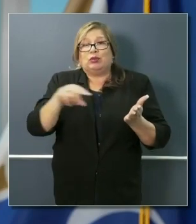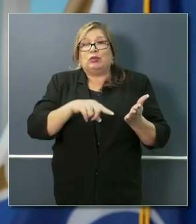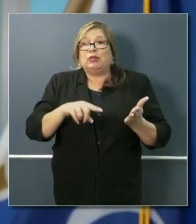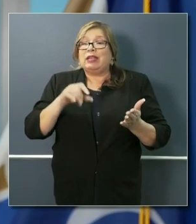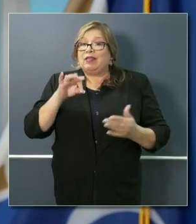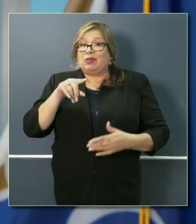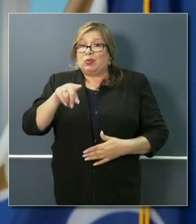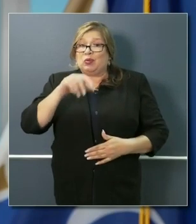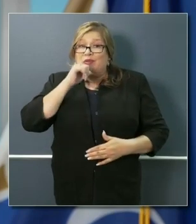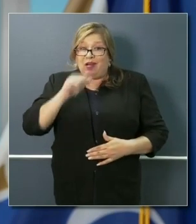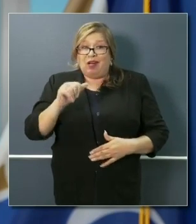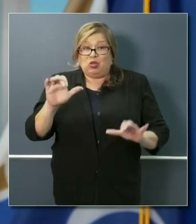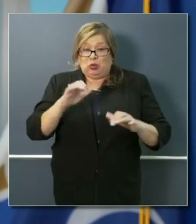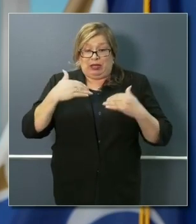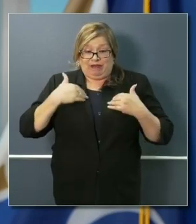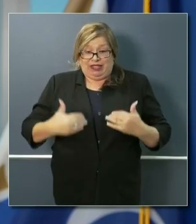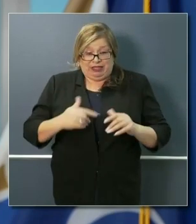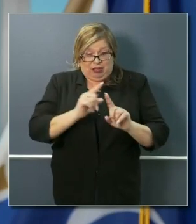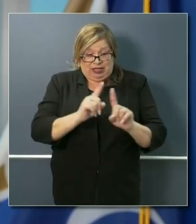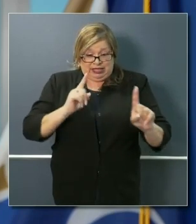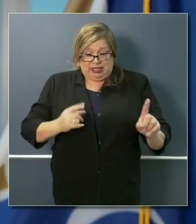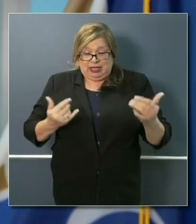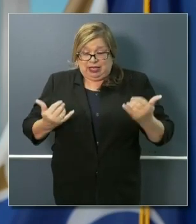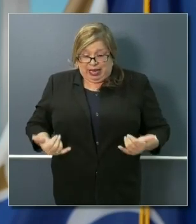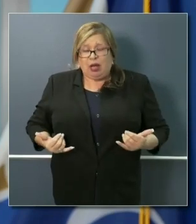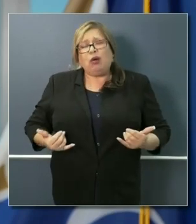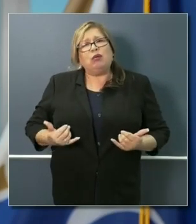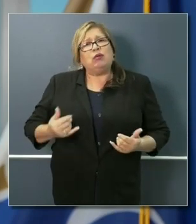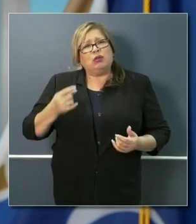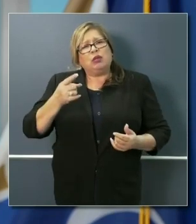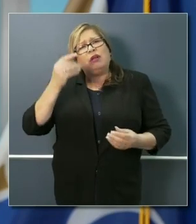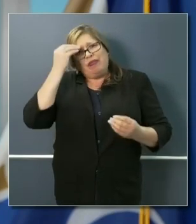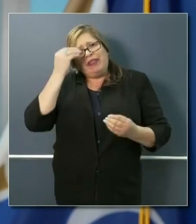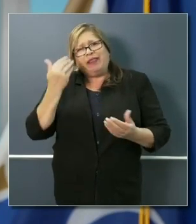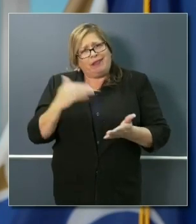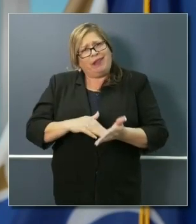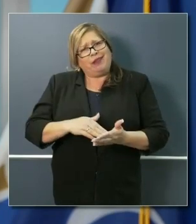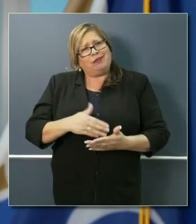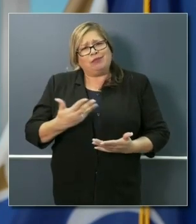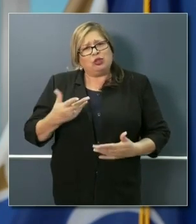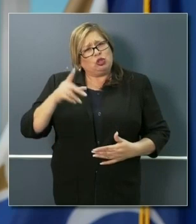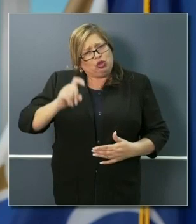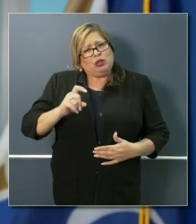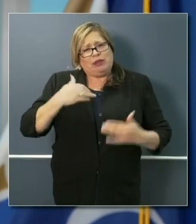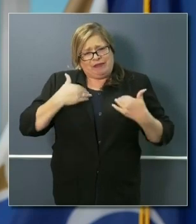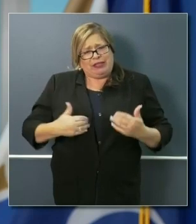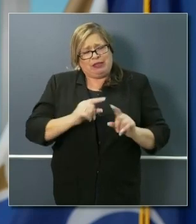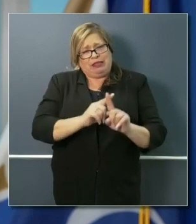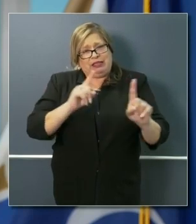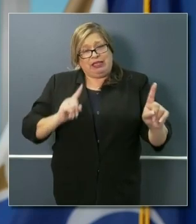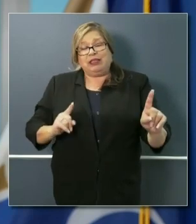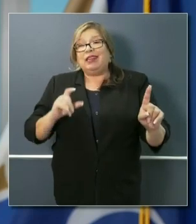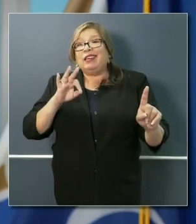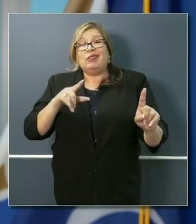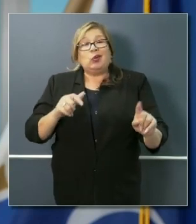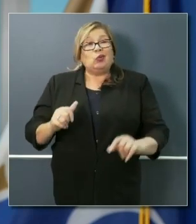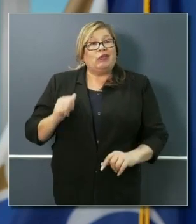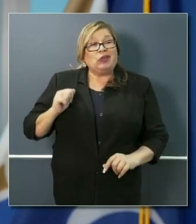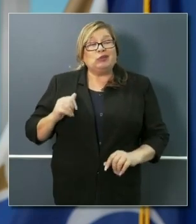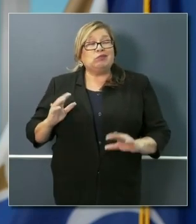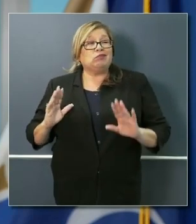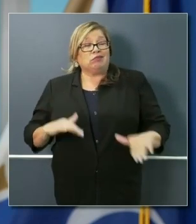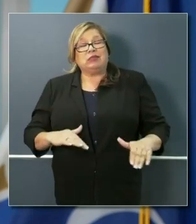practicing physical distancing to reconsider it. And to the extent they refuse, we will